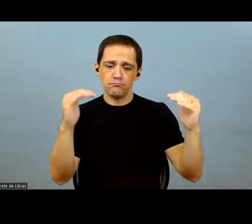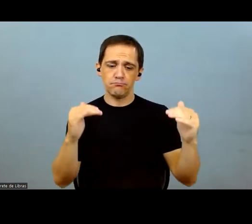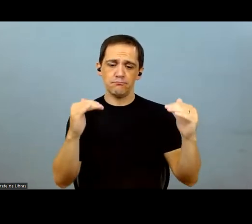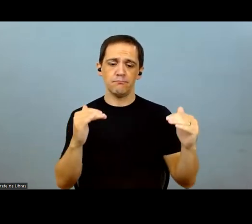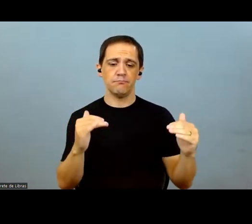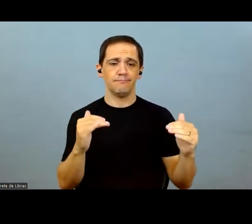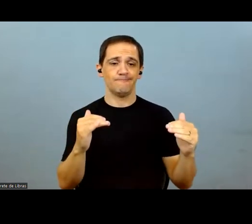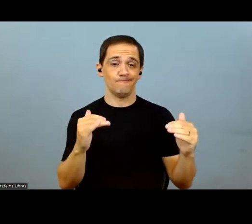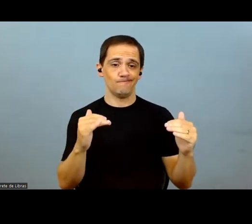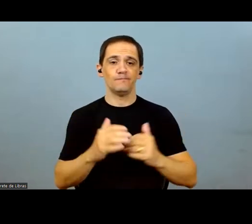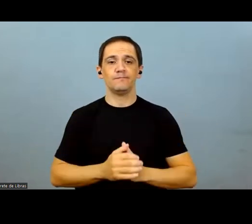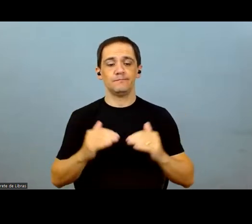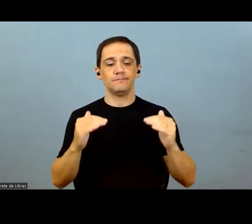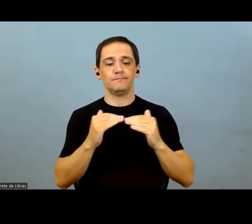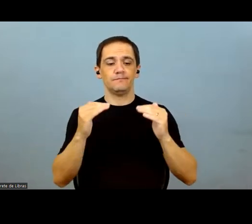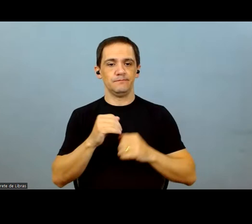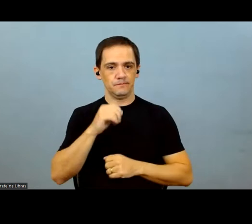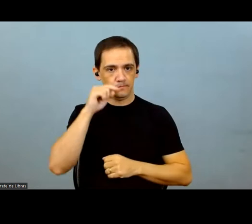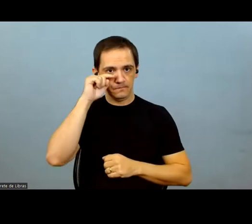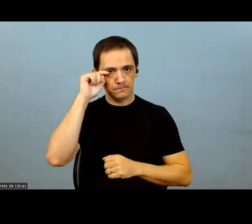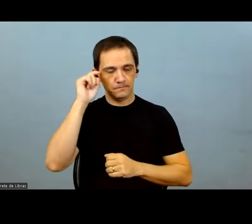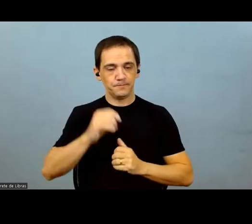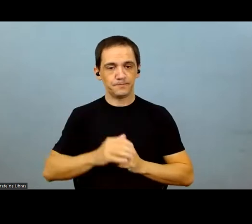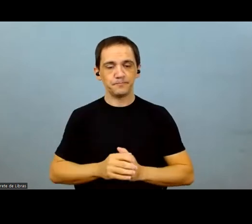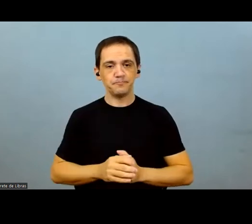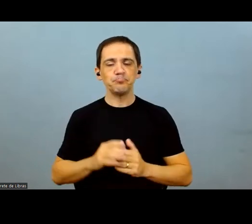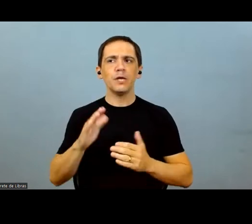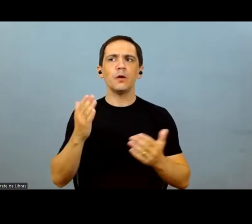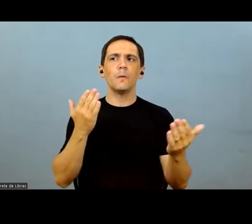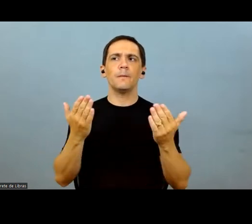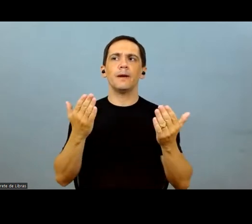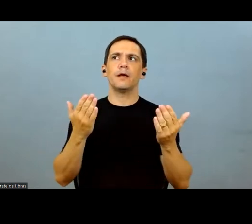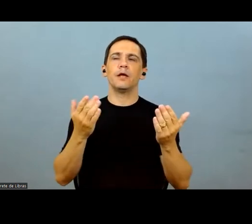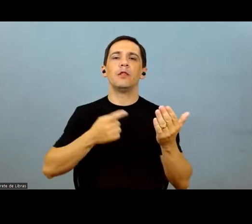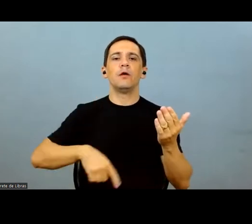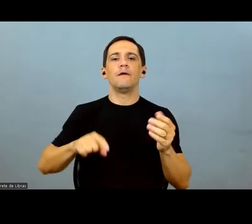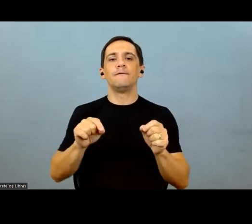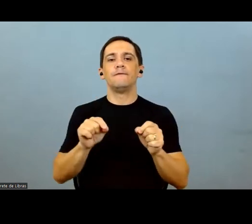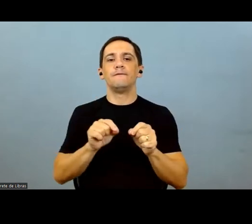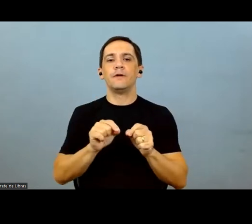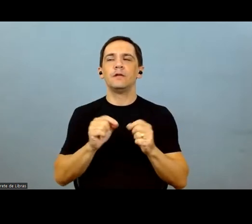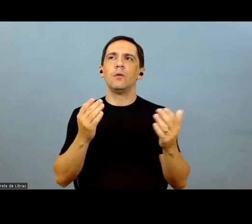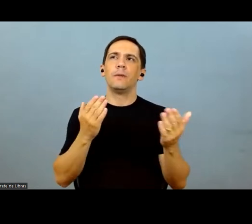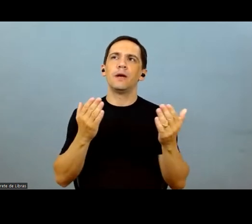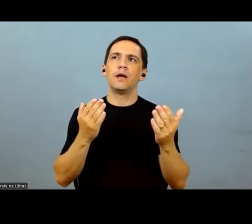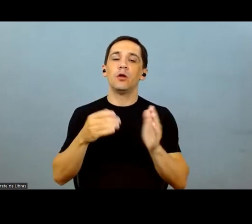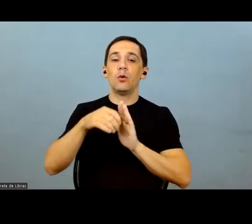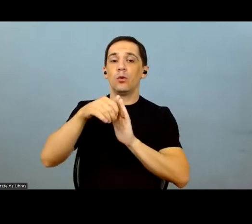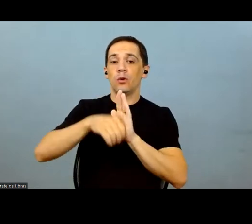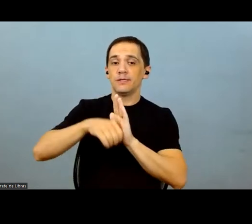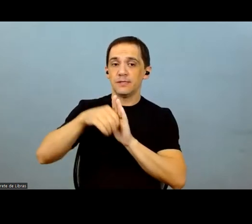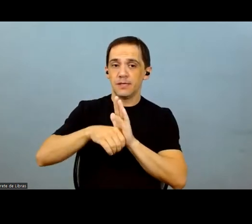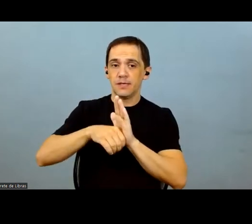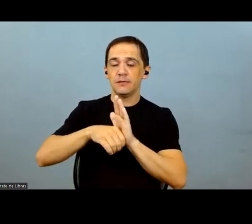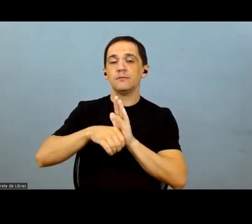Palhares. I think it's important. When we make the comparison between the realized, we're